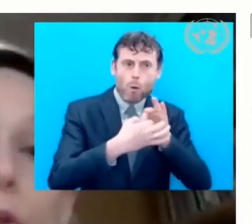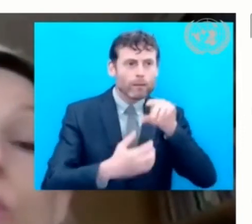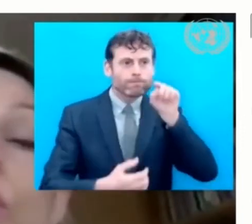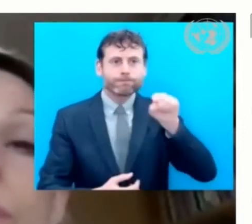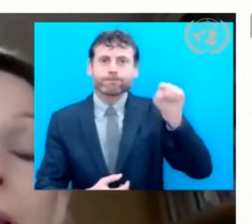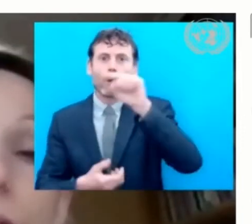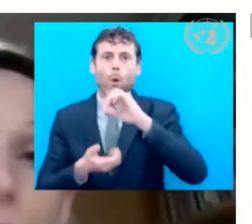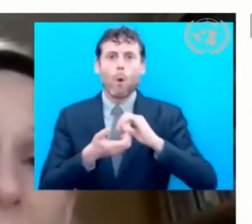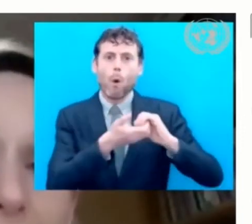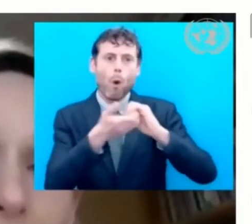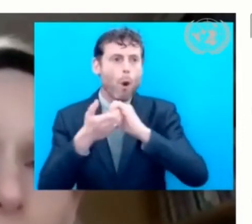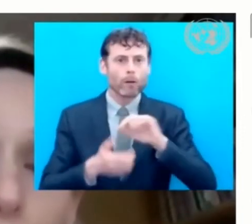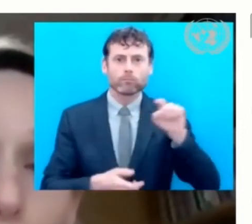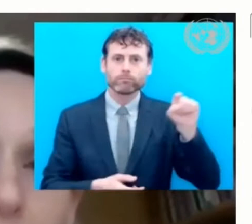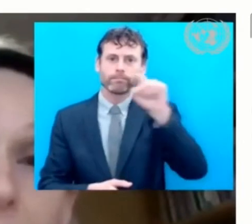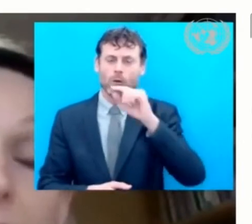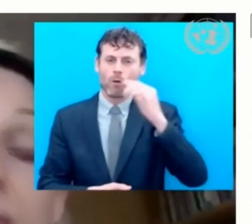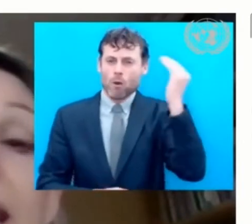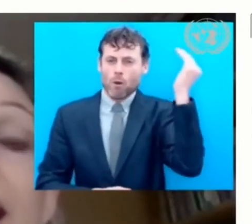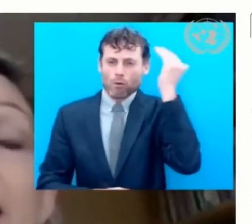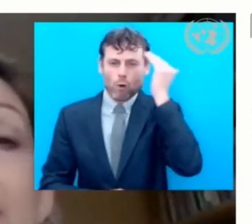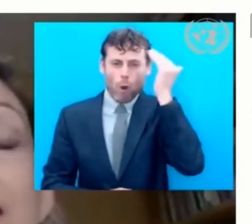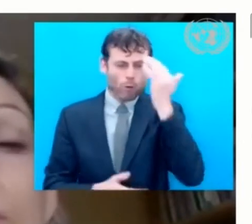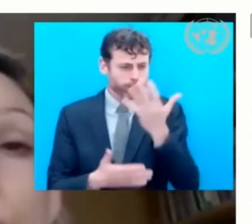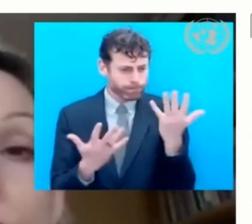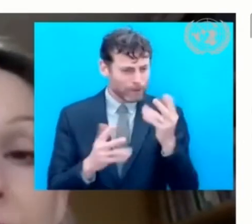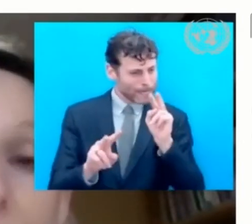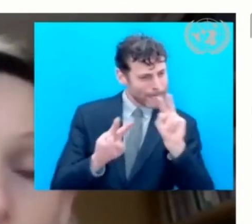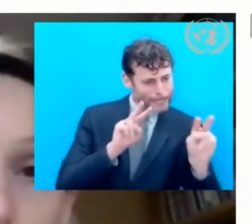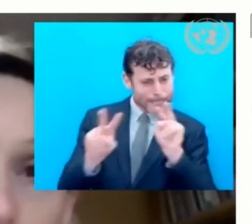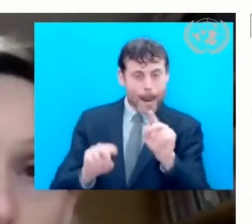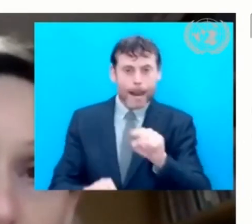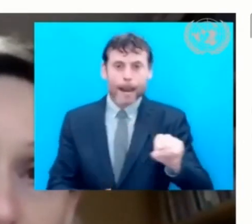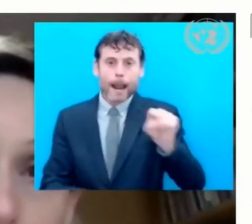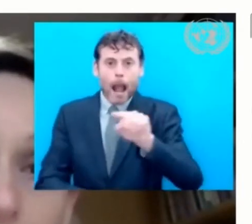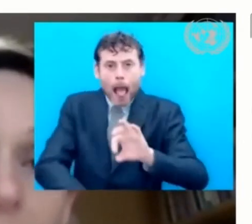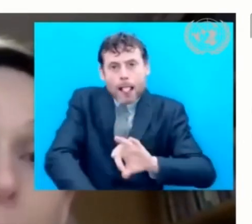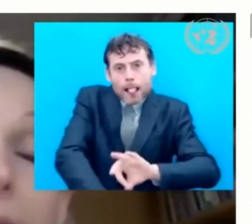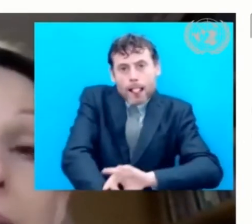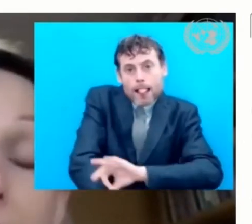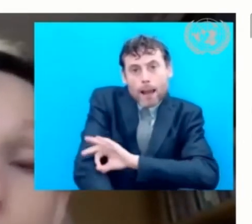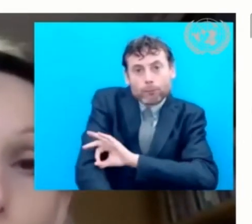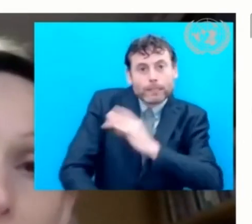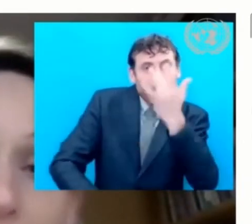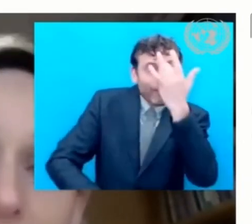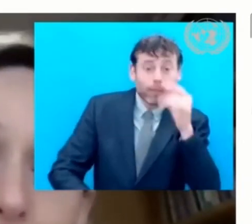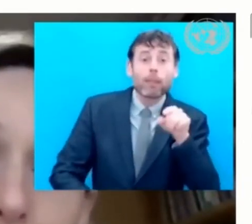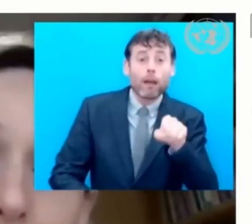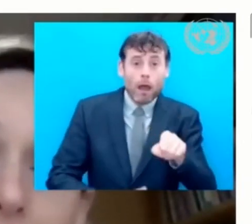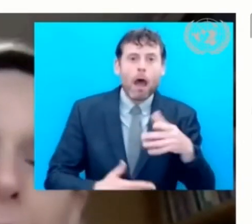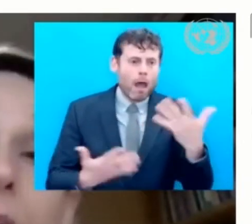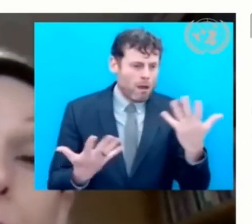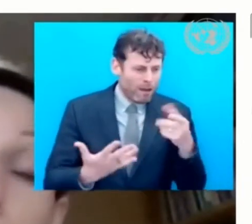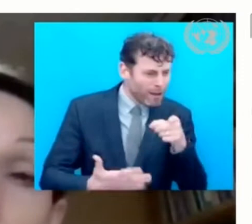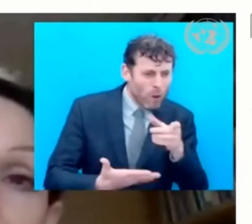participatory work plan for the next three years that embodies the views of experts by experience.